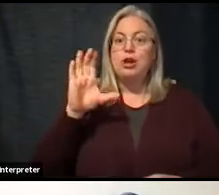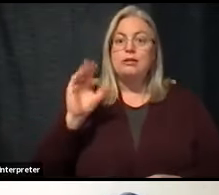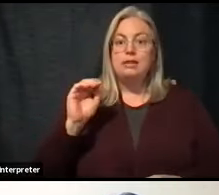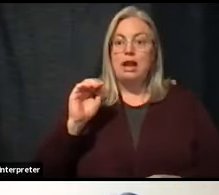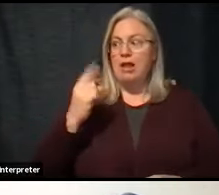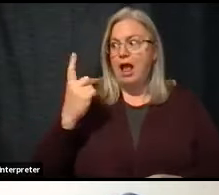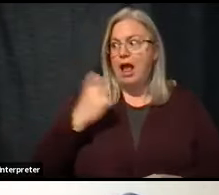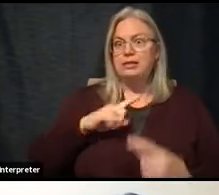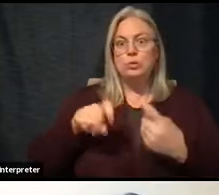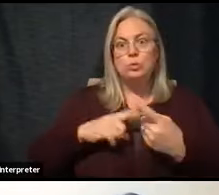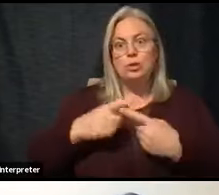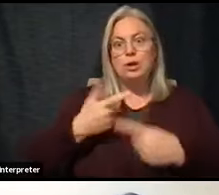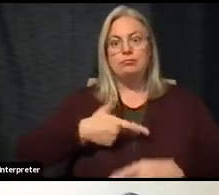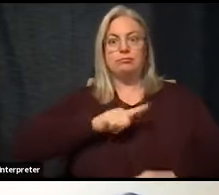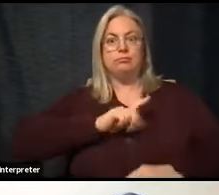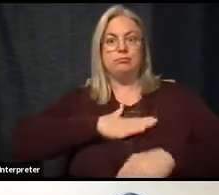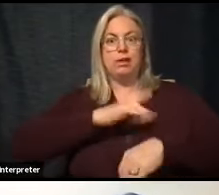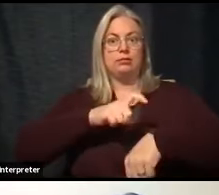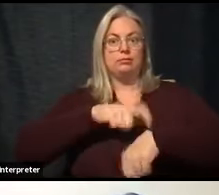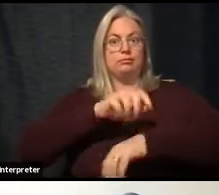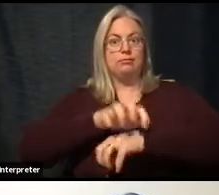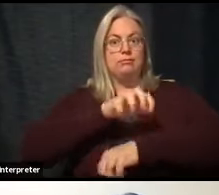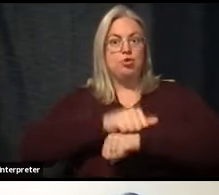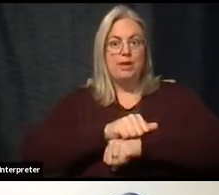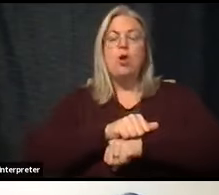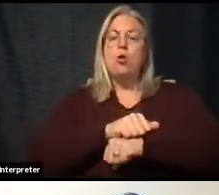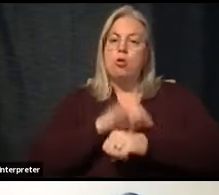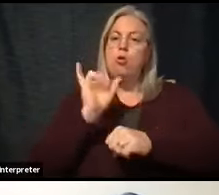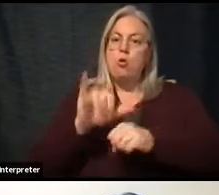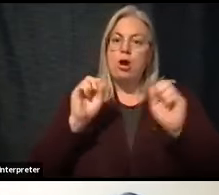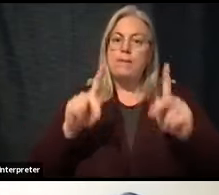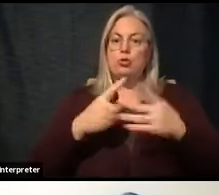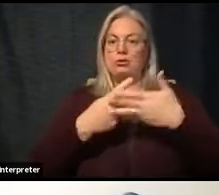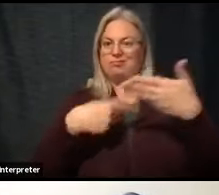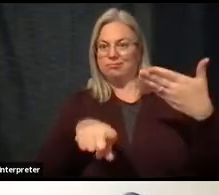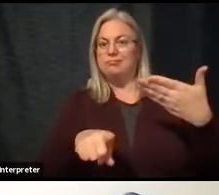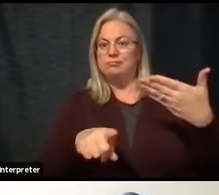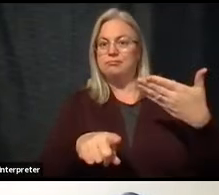us when to get an appointment, there will be a huge opportunity coming.